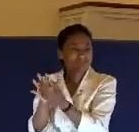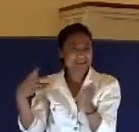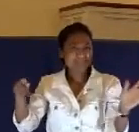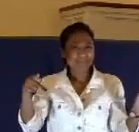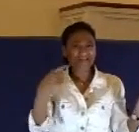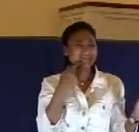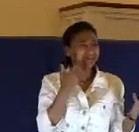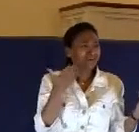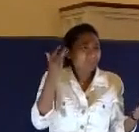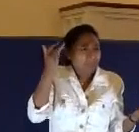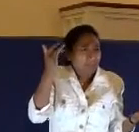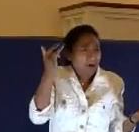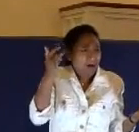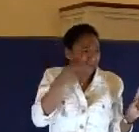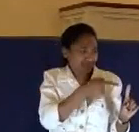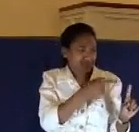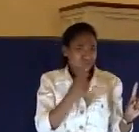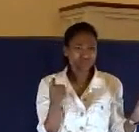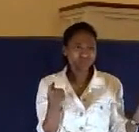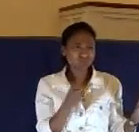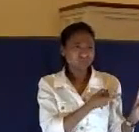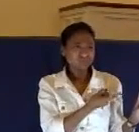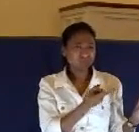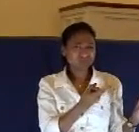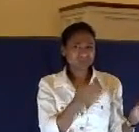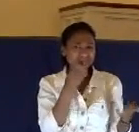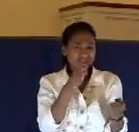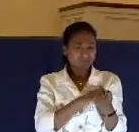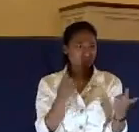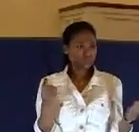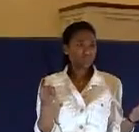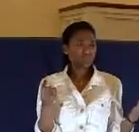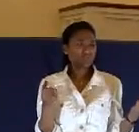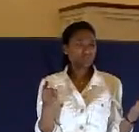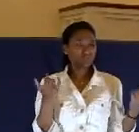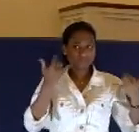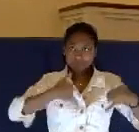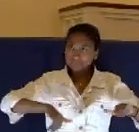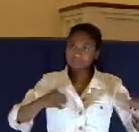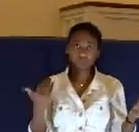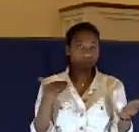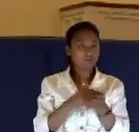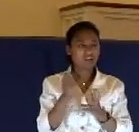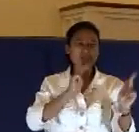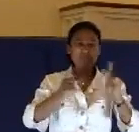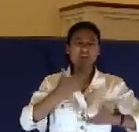evil hath he done? And they cried out more exceedingly, crucify him.